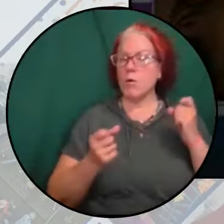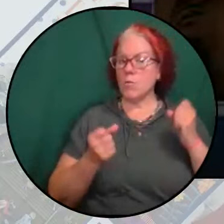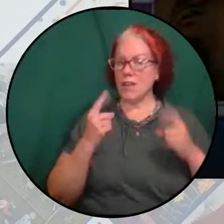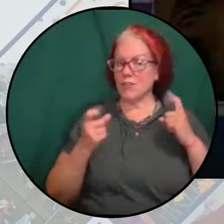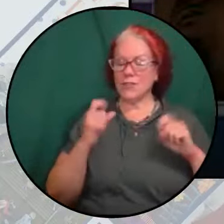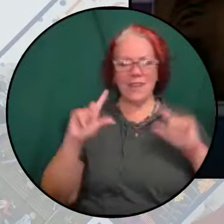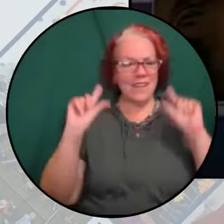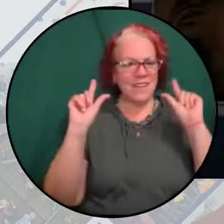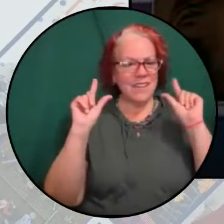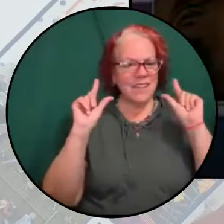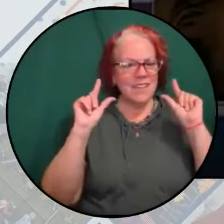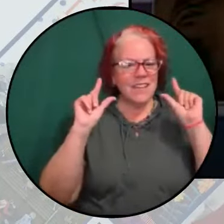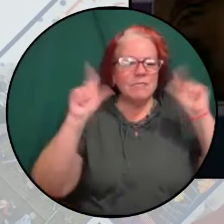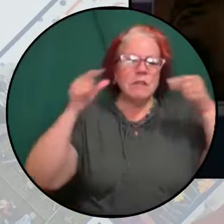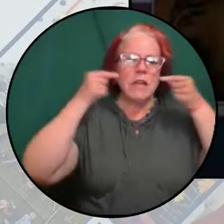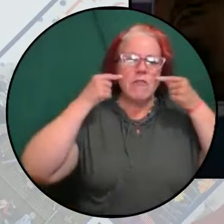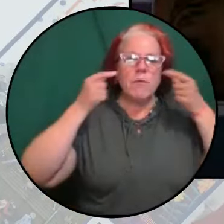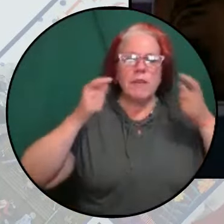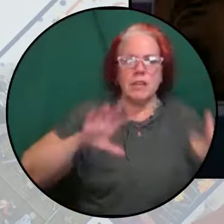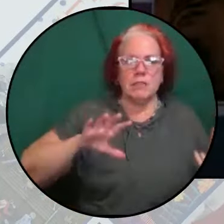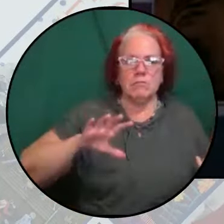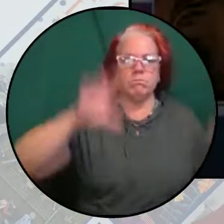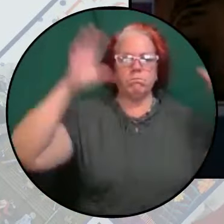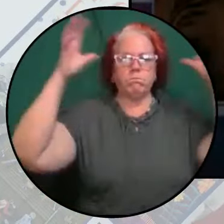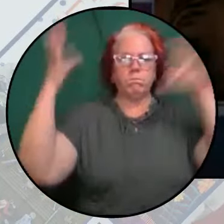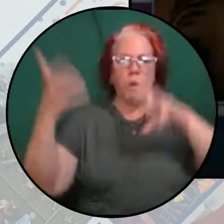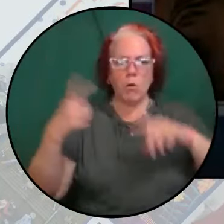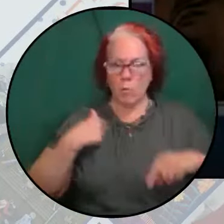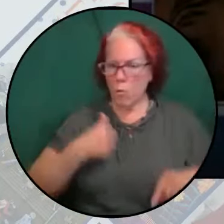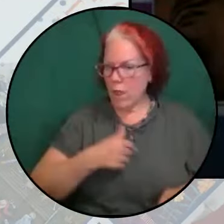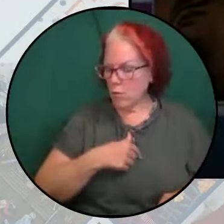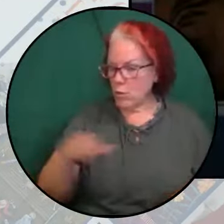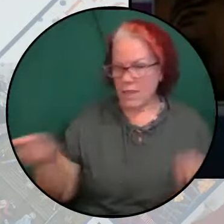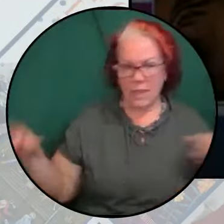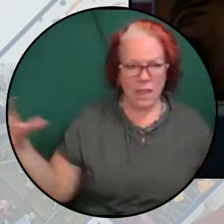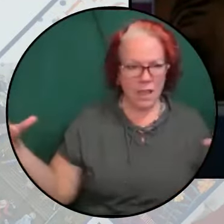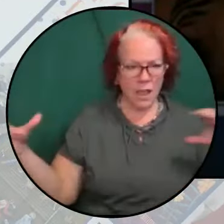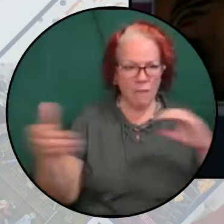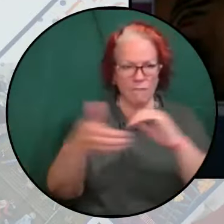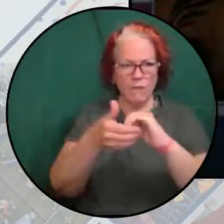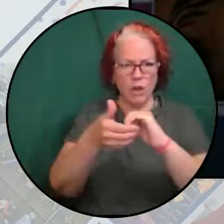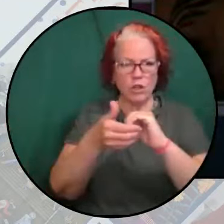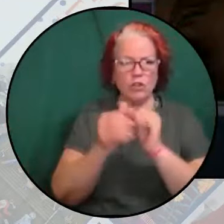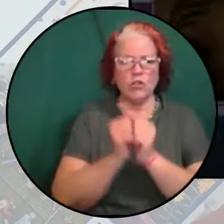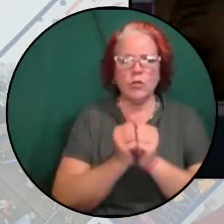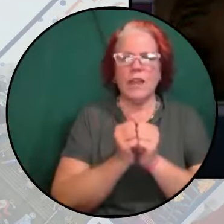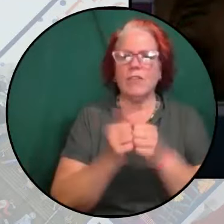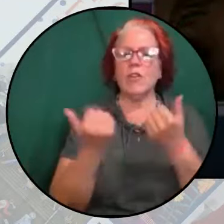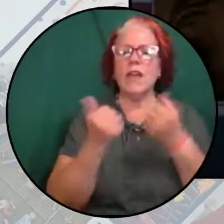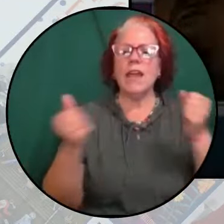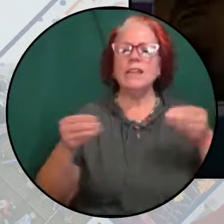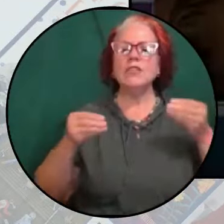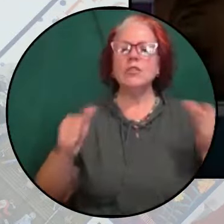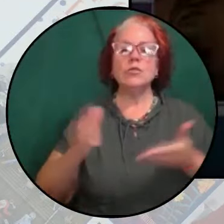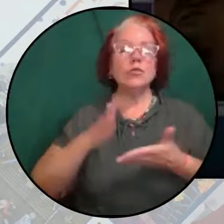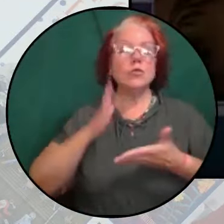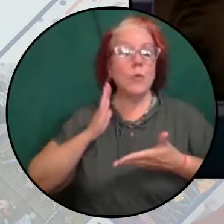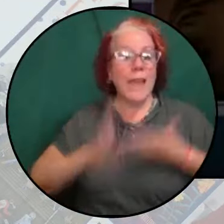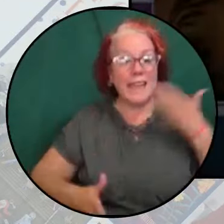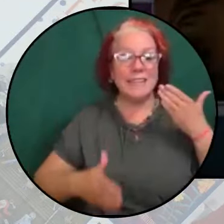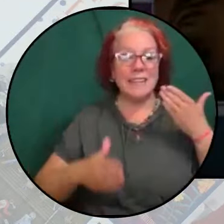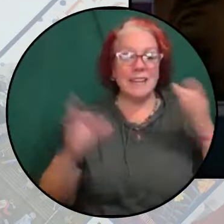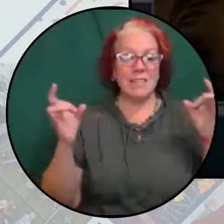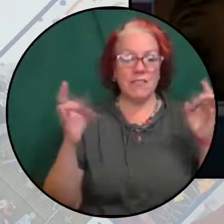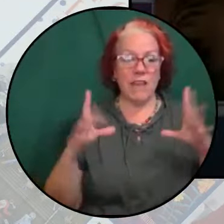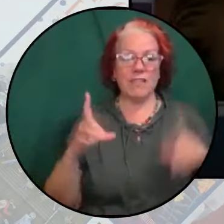-carceral and anti-militarist movements converge and that any solution to ending state violence must be decolonial